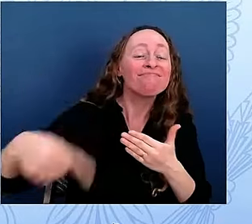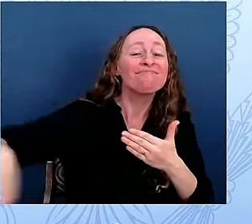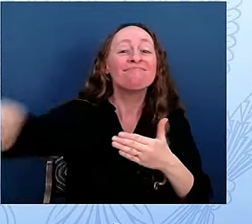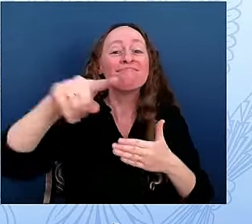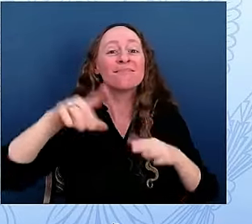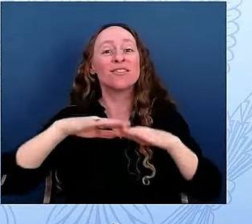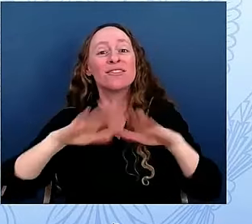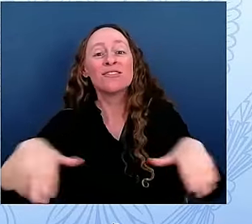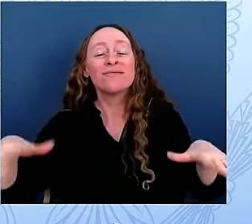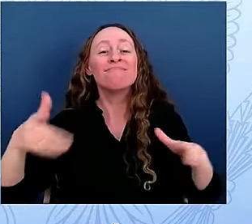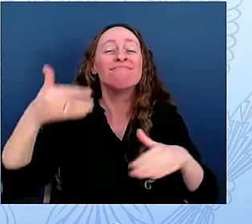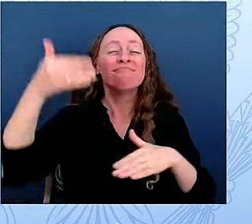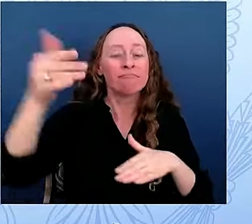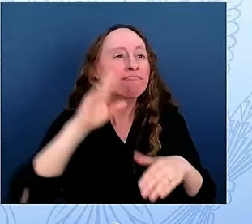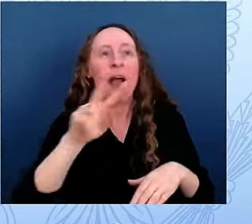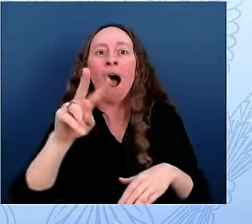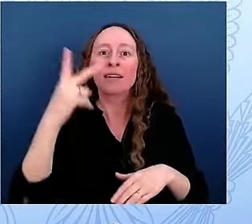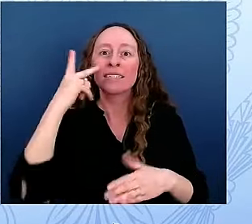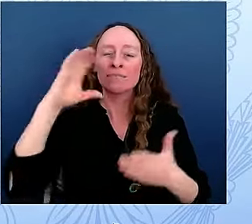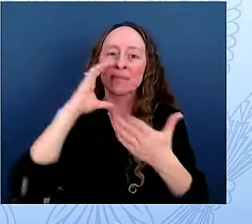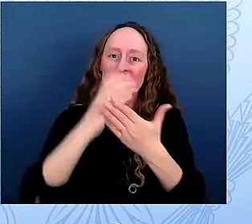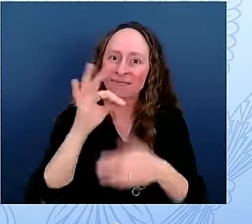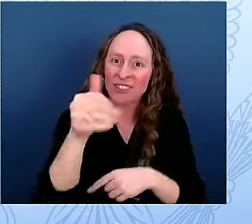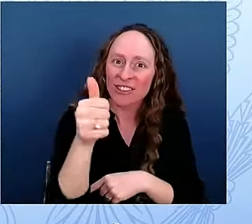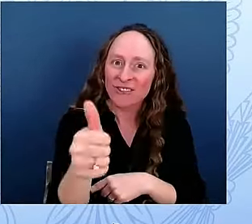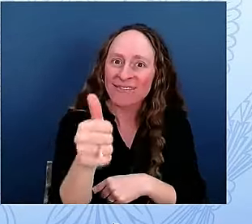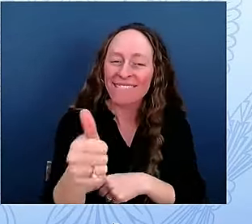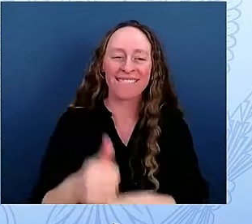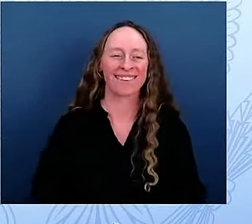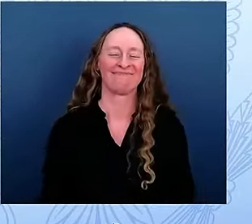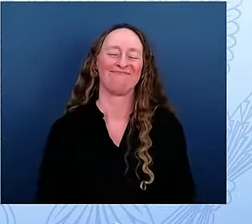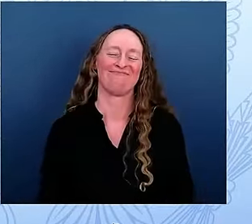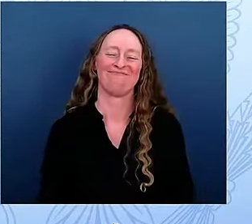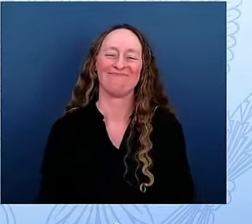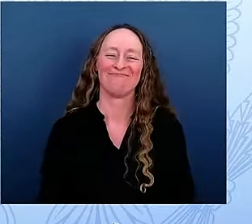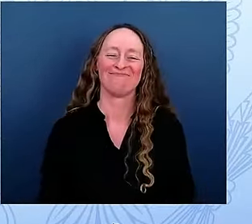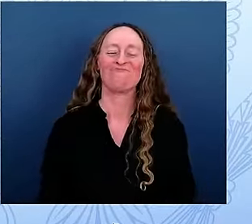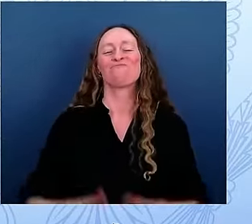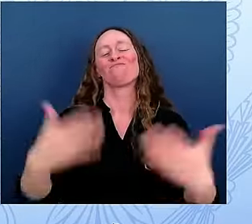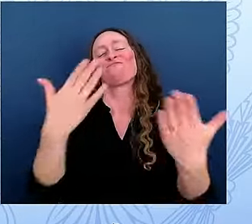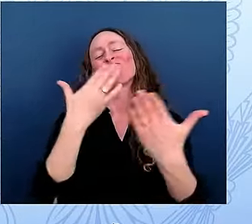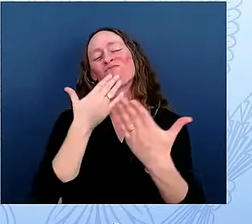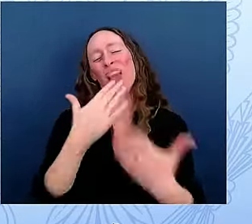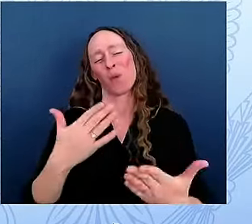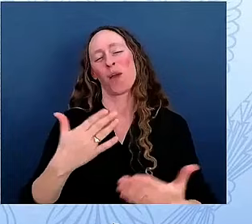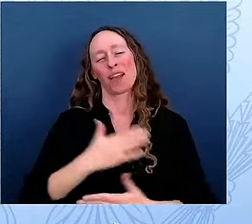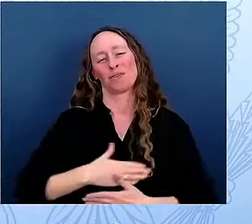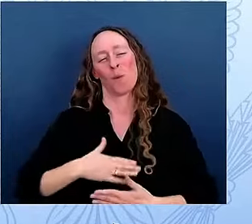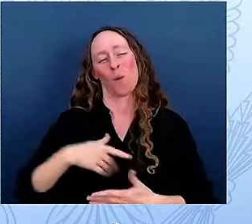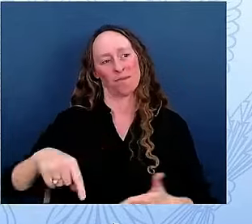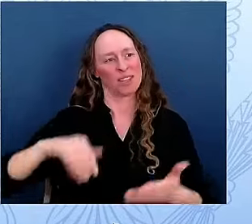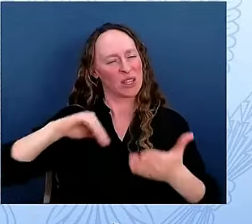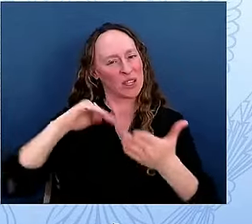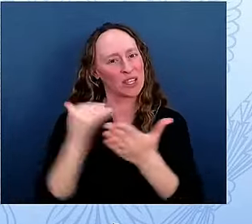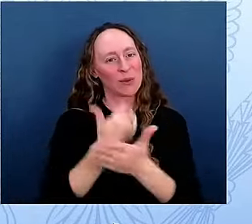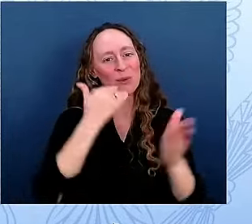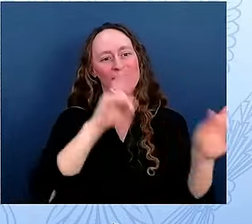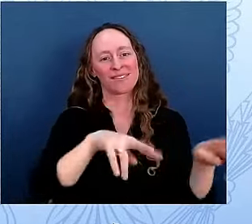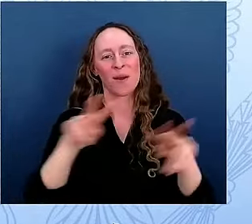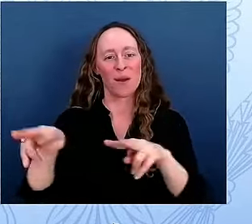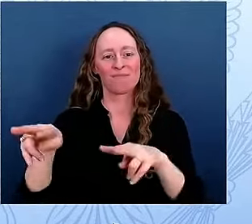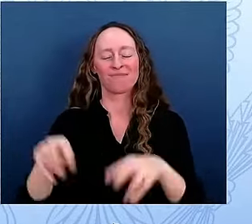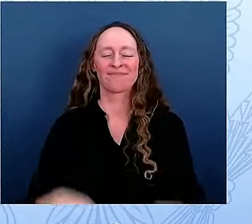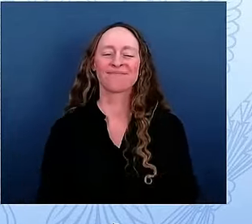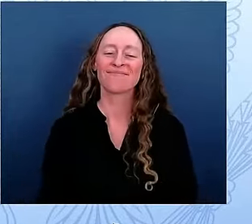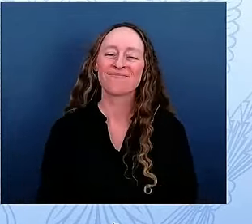you and enjoy the new tour. Thank you. Distinguished guests, please remain in your seats as the First Lady departs. Thank you. you.